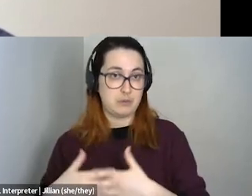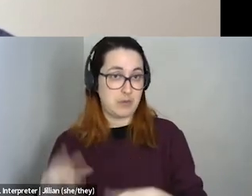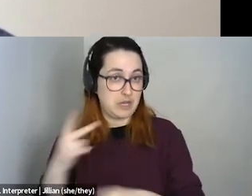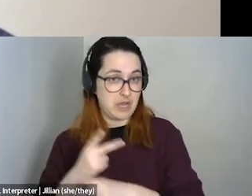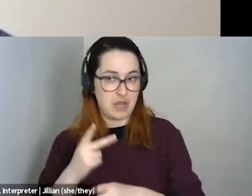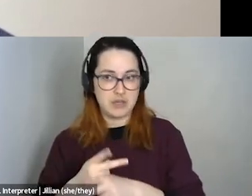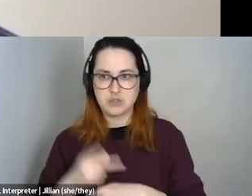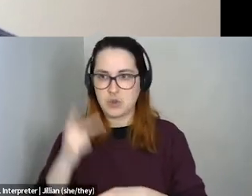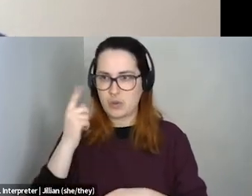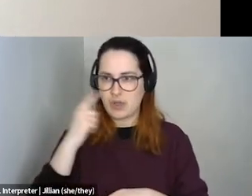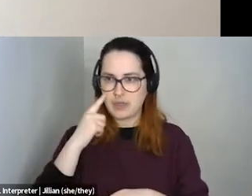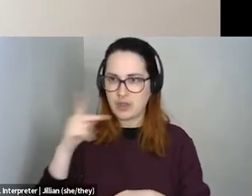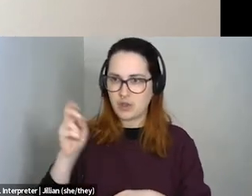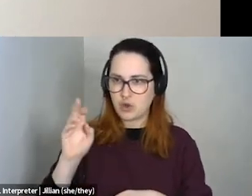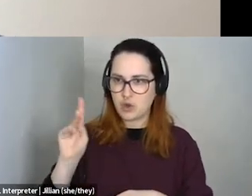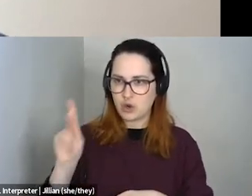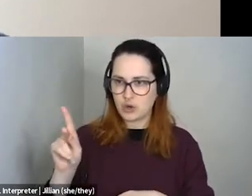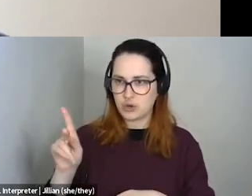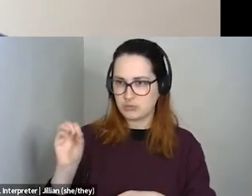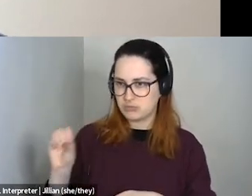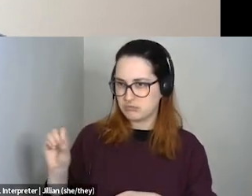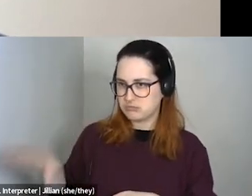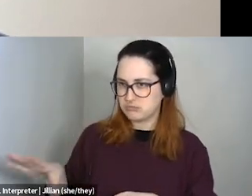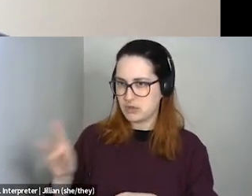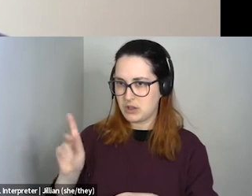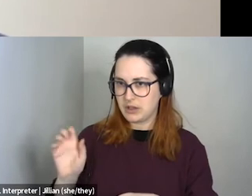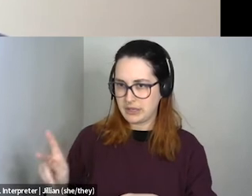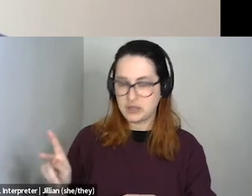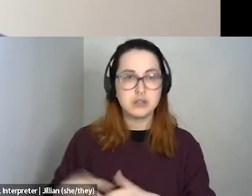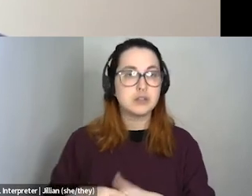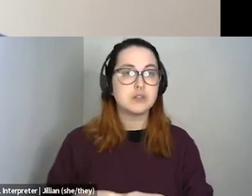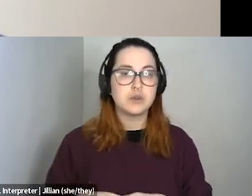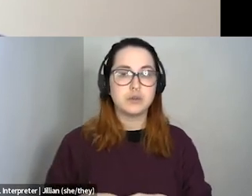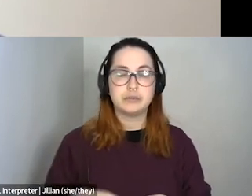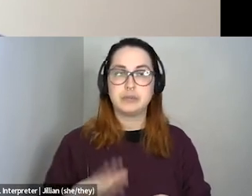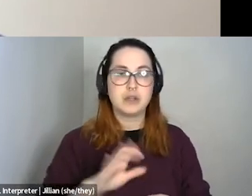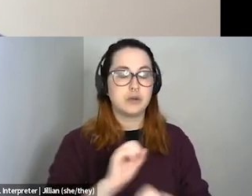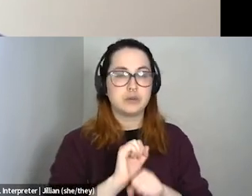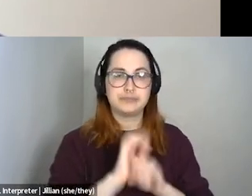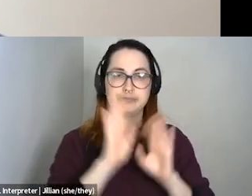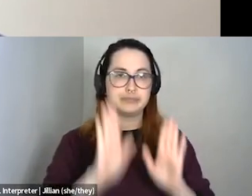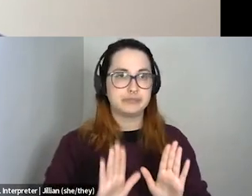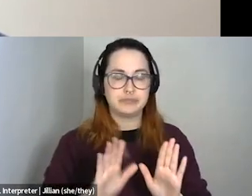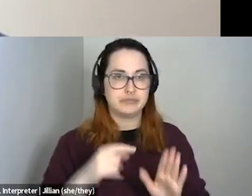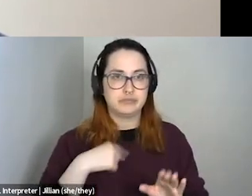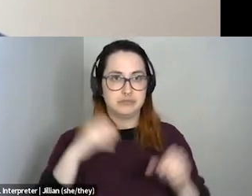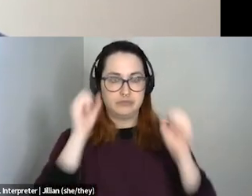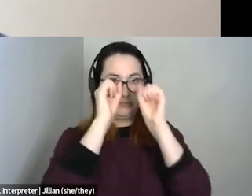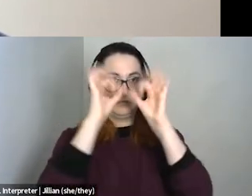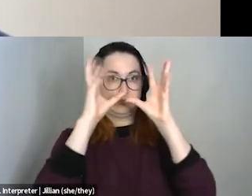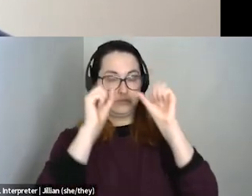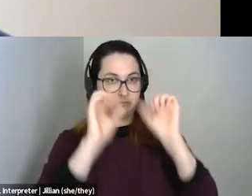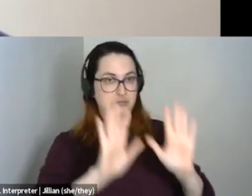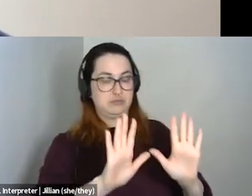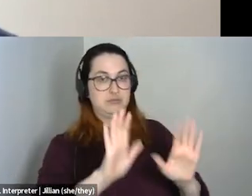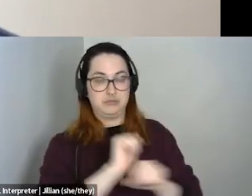link there to their website. It's like, they're, they're honestly, they've done such amazing work. It's, it actually blows my mind the amount of work that